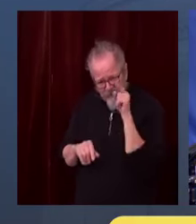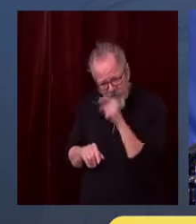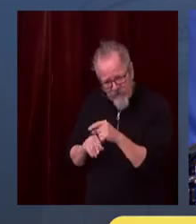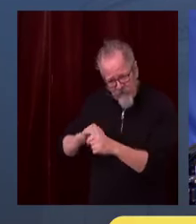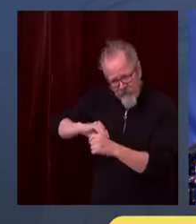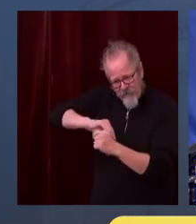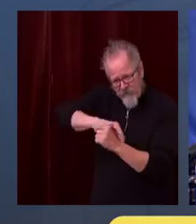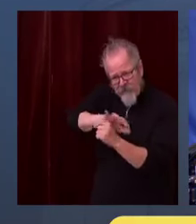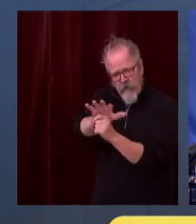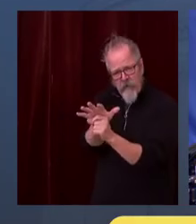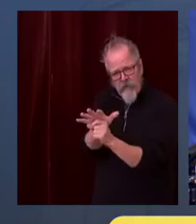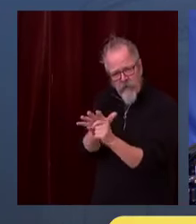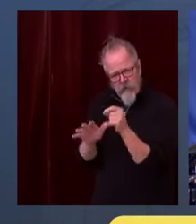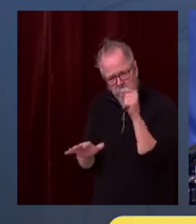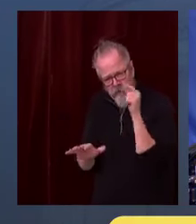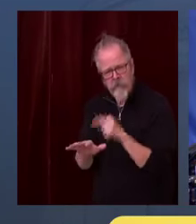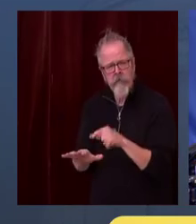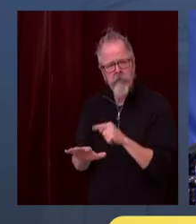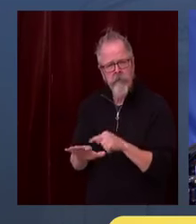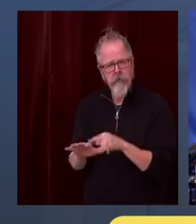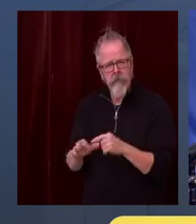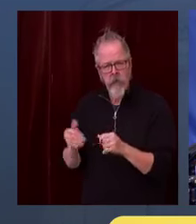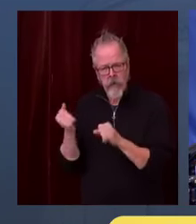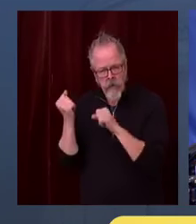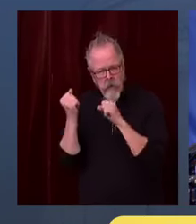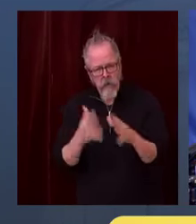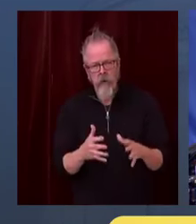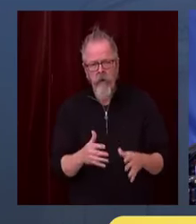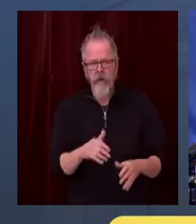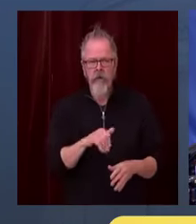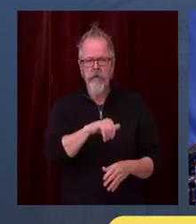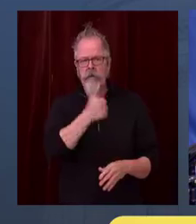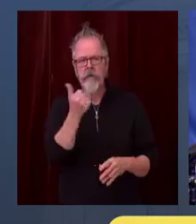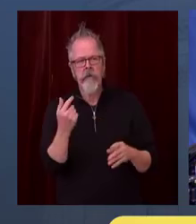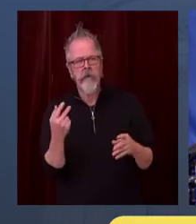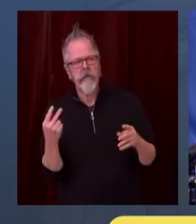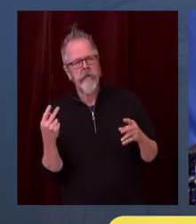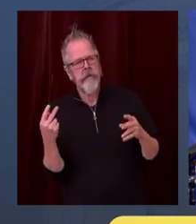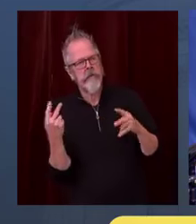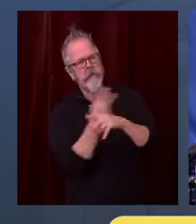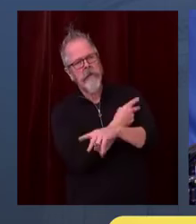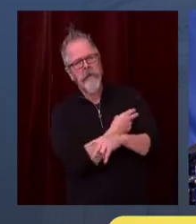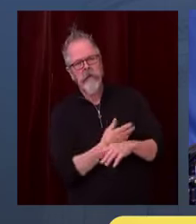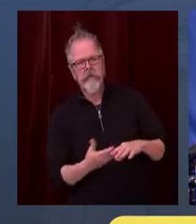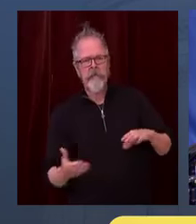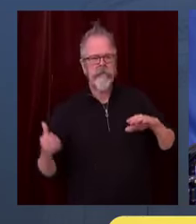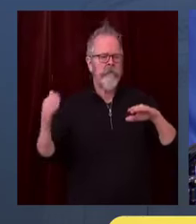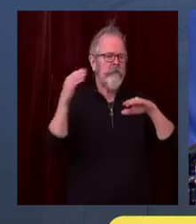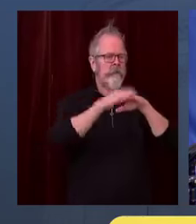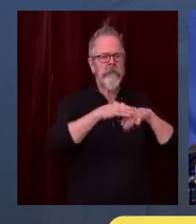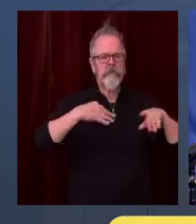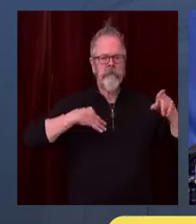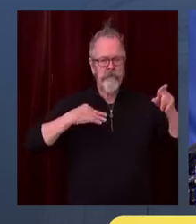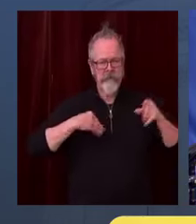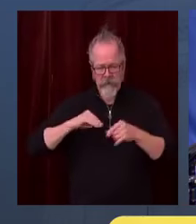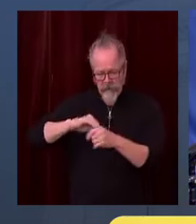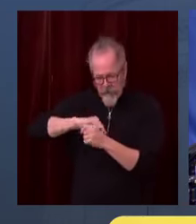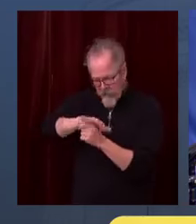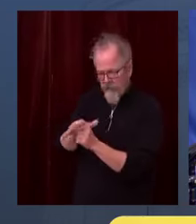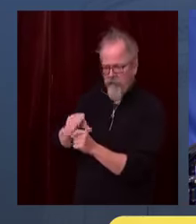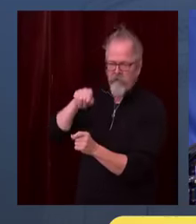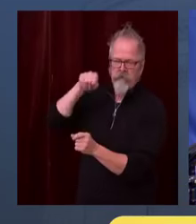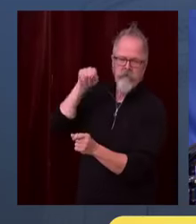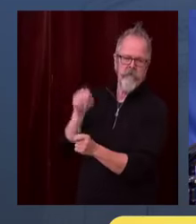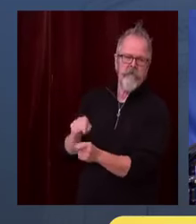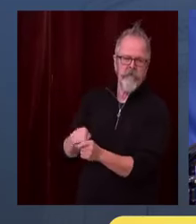to answer that need. No business can ramp up by a factor of 10 overnight. They have rammed up dramatically